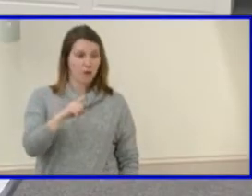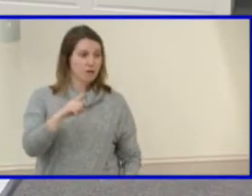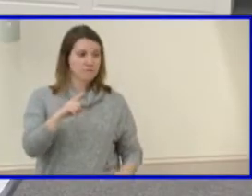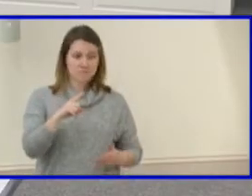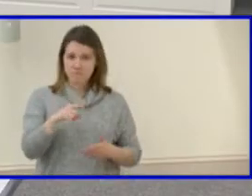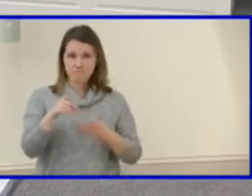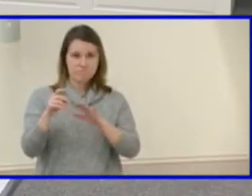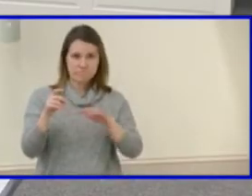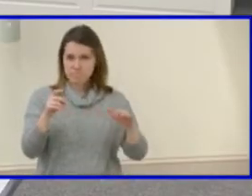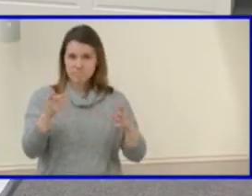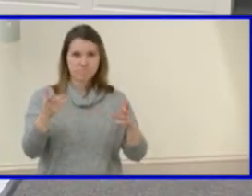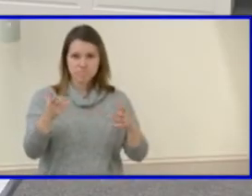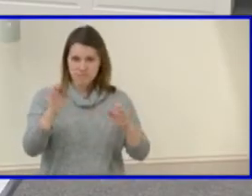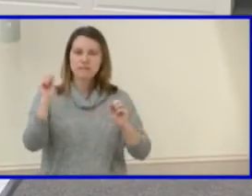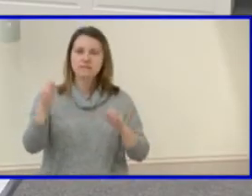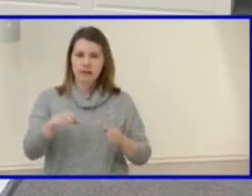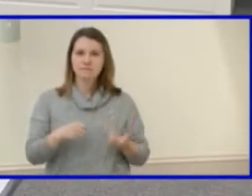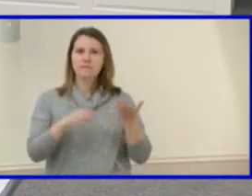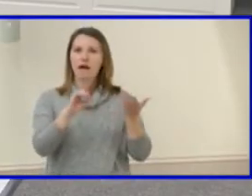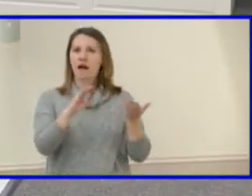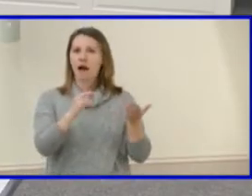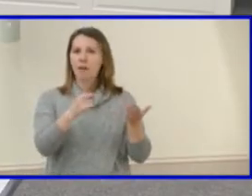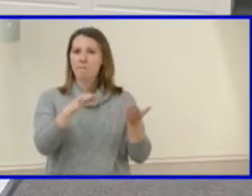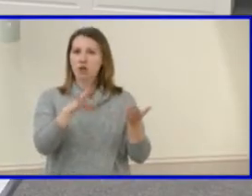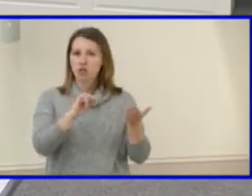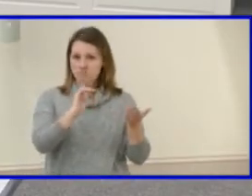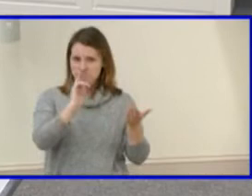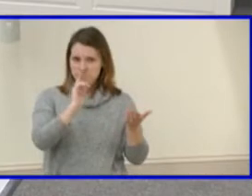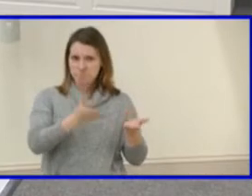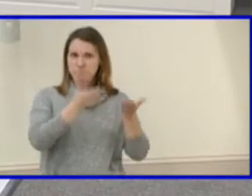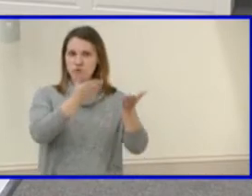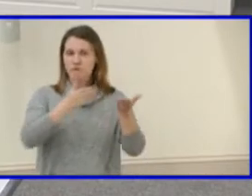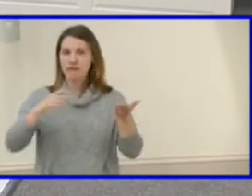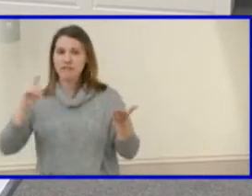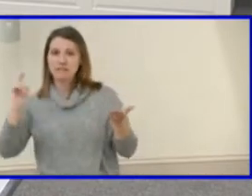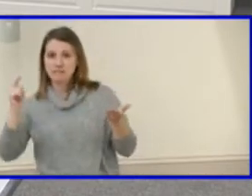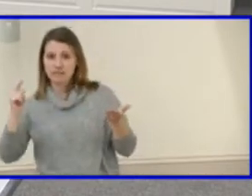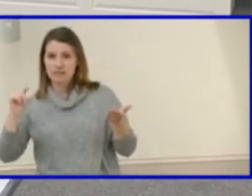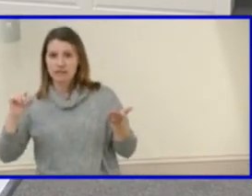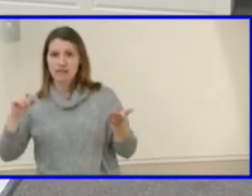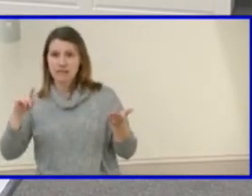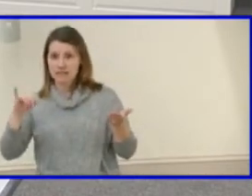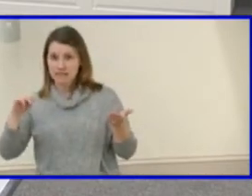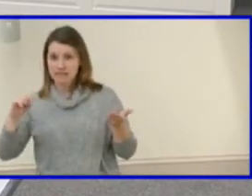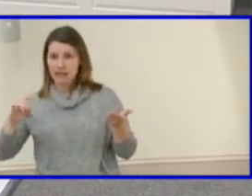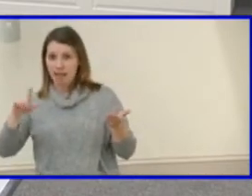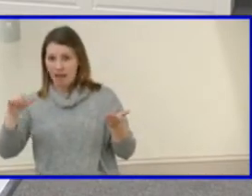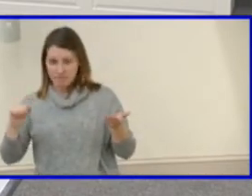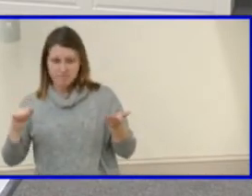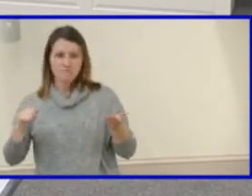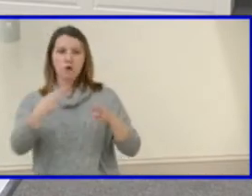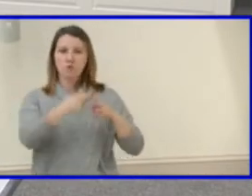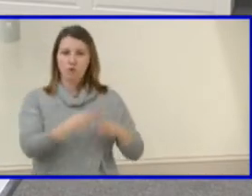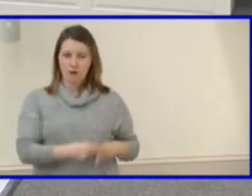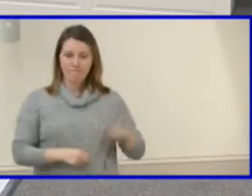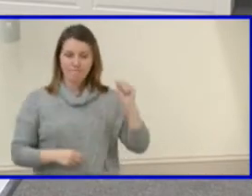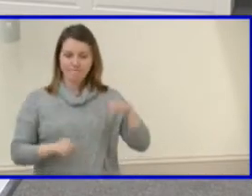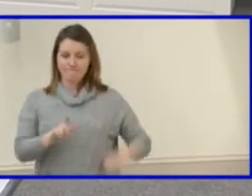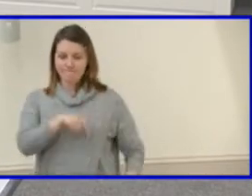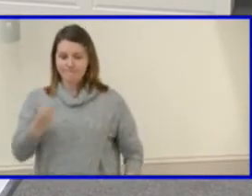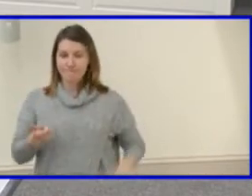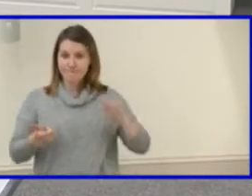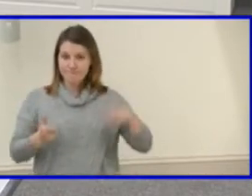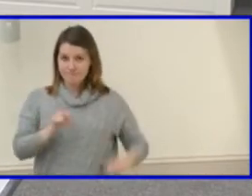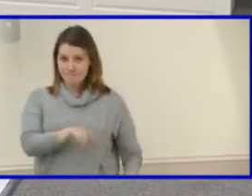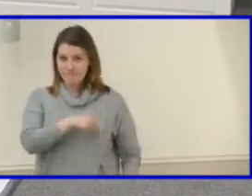moved. Second. Then moved by Ms. Ogburn. Is there a second? Second. Seconded by Ms. Kinsella. Roll call vote. Ms. Atkins. Aye. Ms. Kinsella. Aye. Ms.